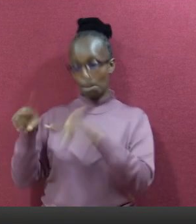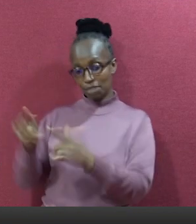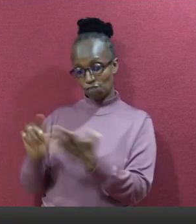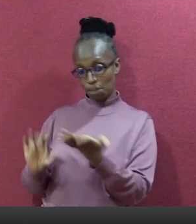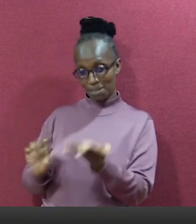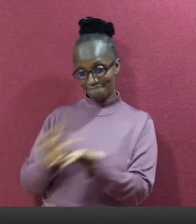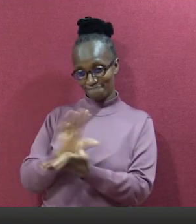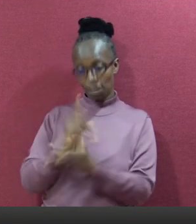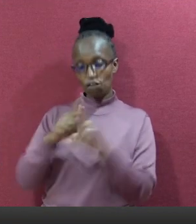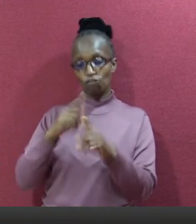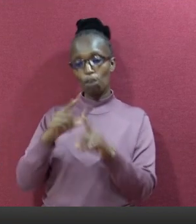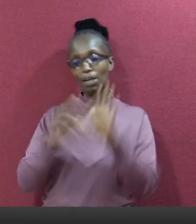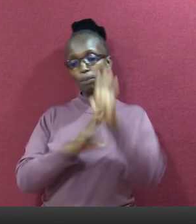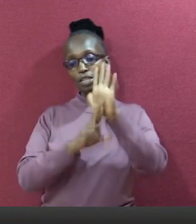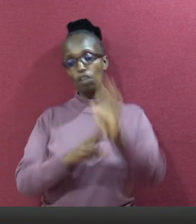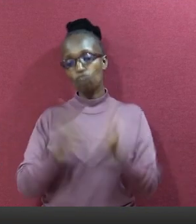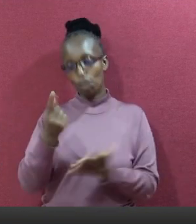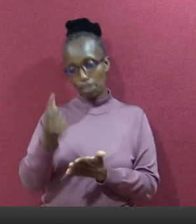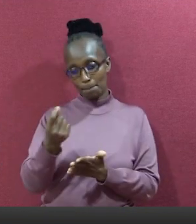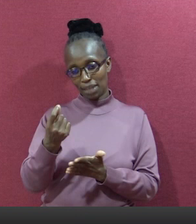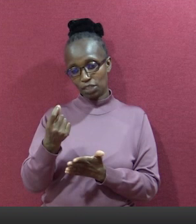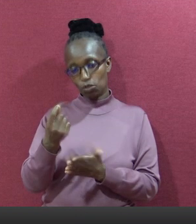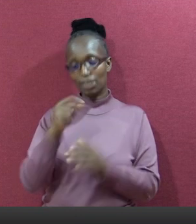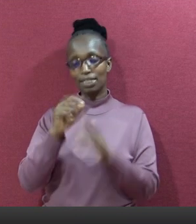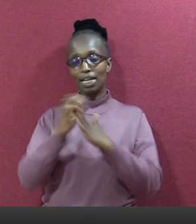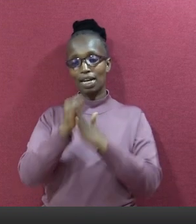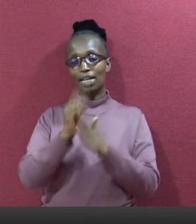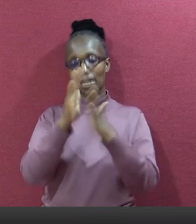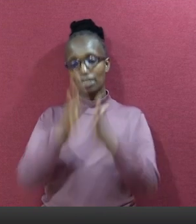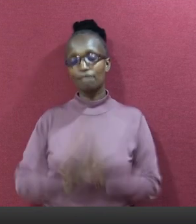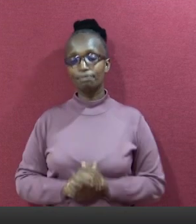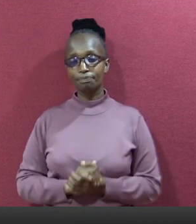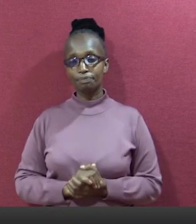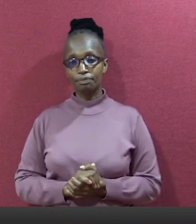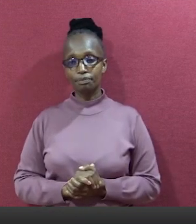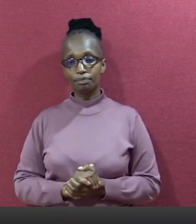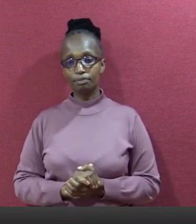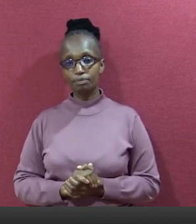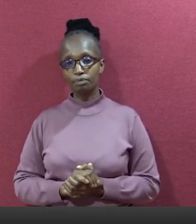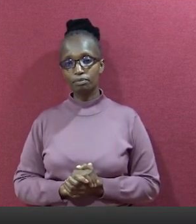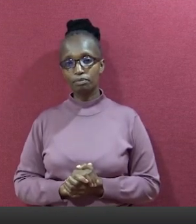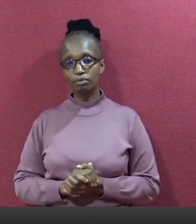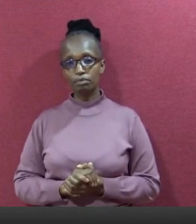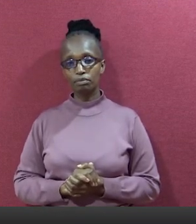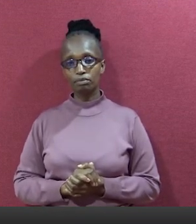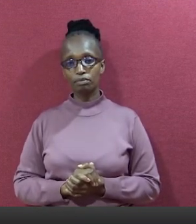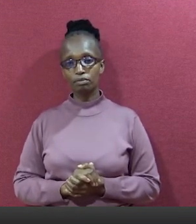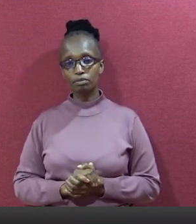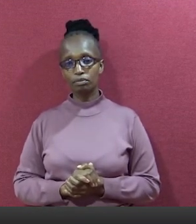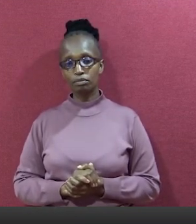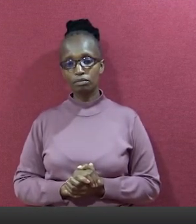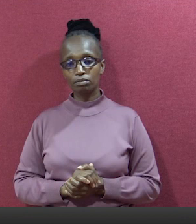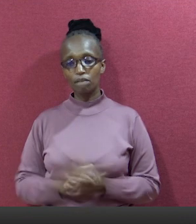kama kiranjo waliwa chache kama alivangatuliwa Fatuma Dulo. Or